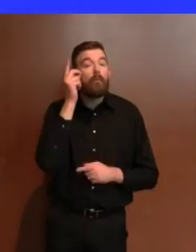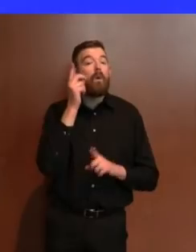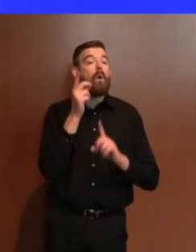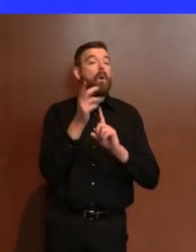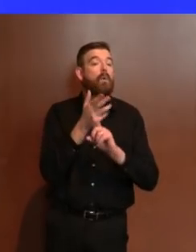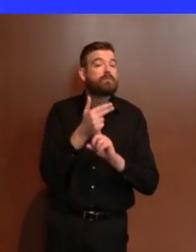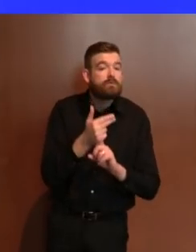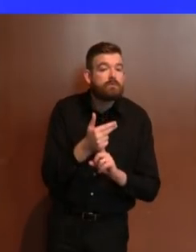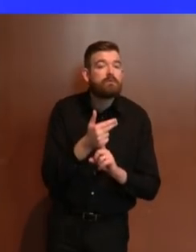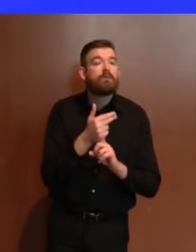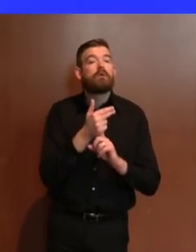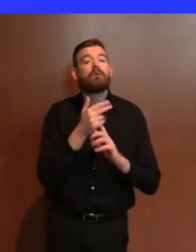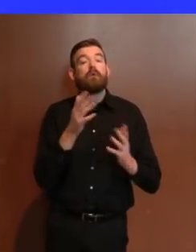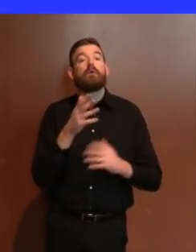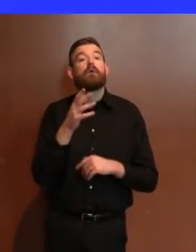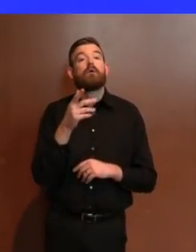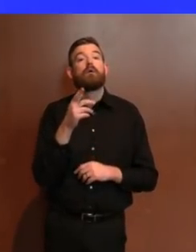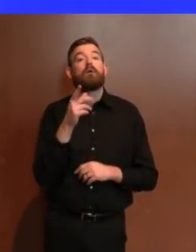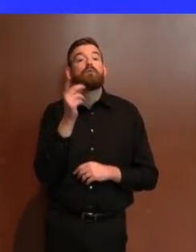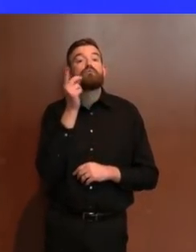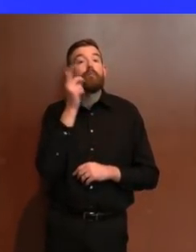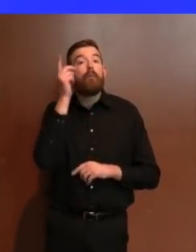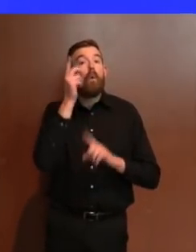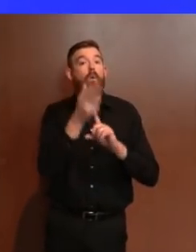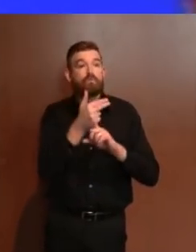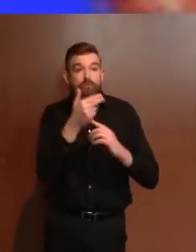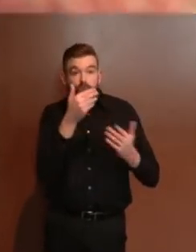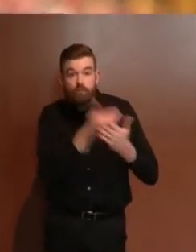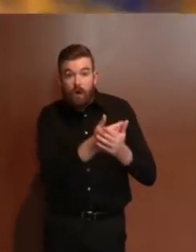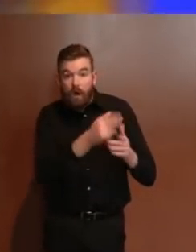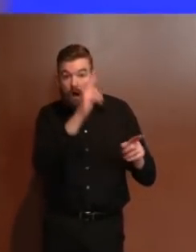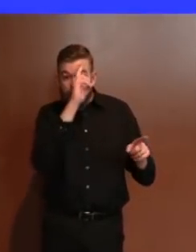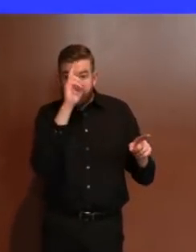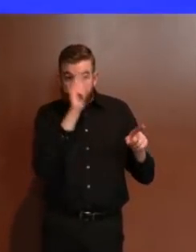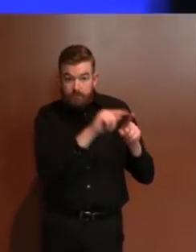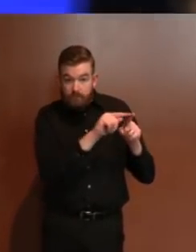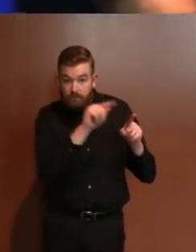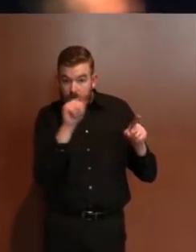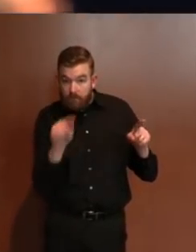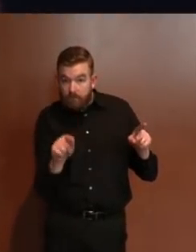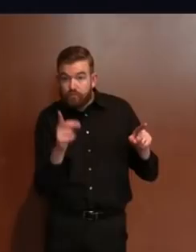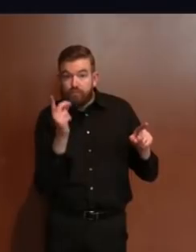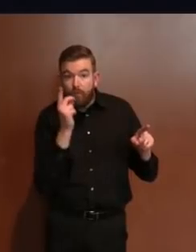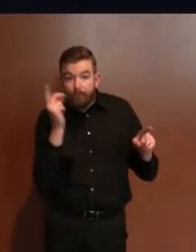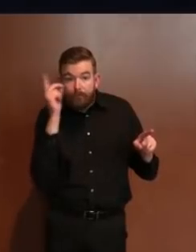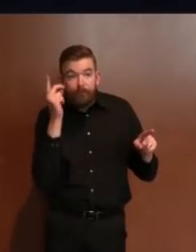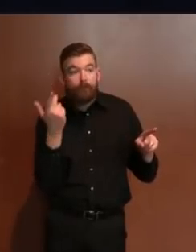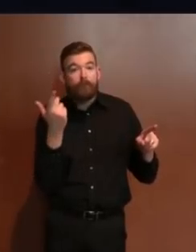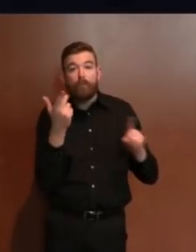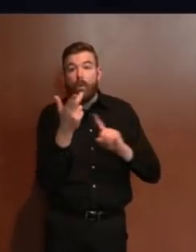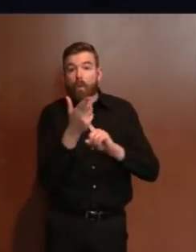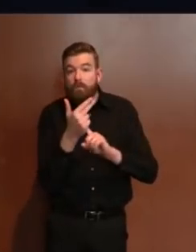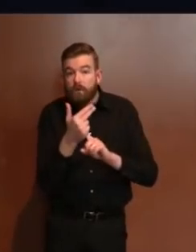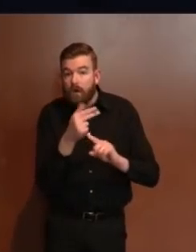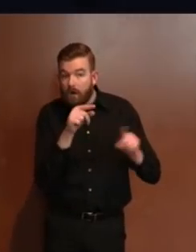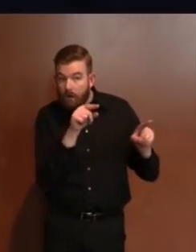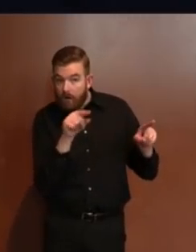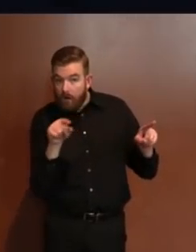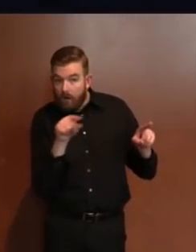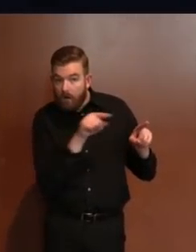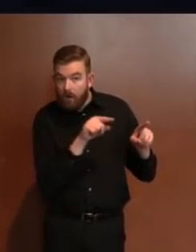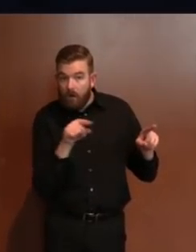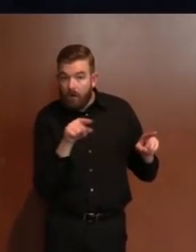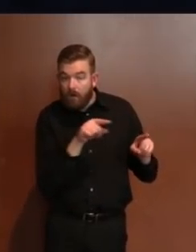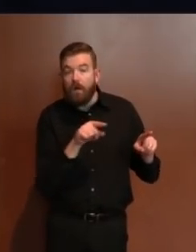near hospitals. Am I right? That's correct. And we've- It's a daily discussion. We're trying to- At this juncture, those